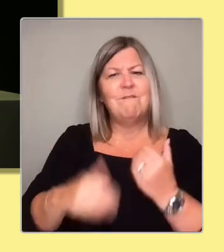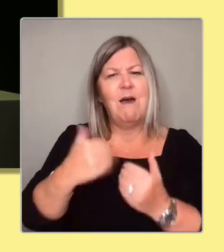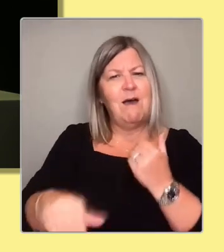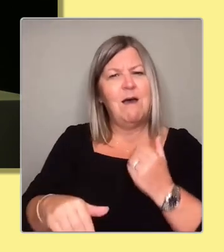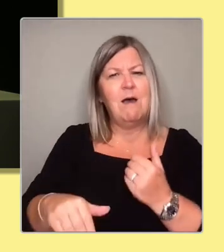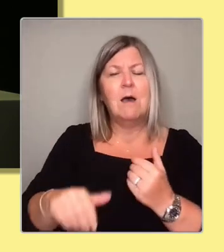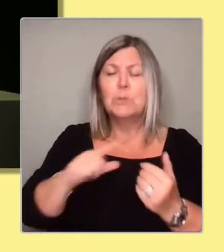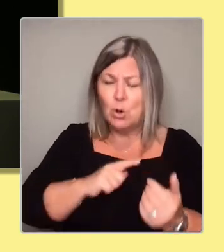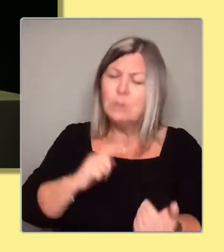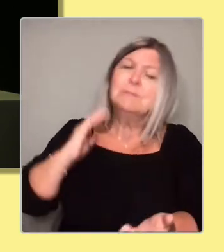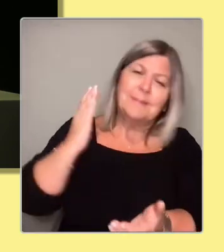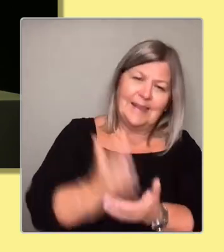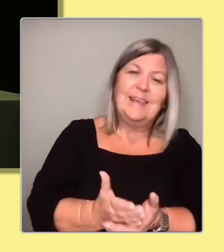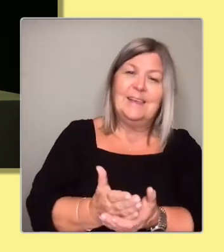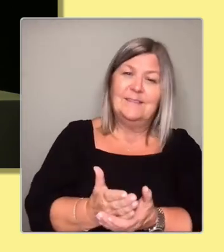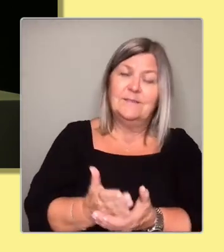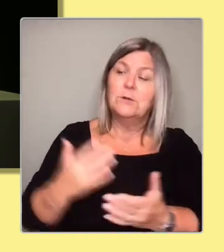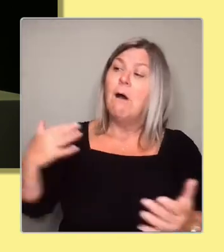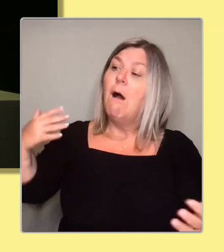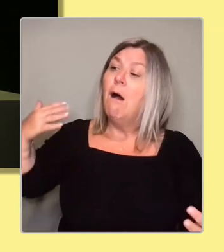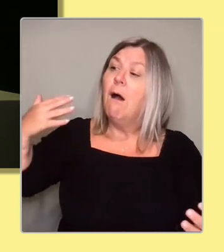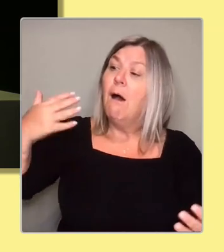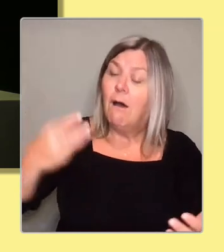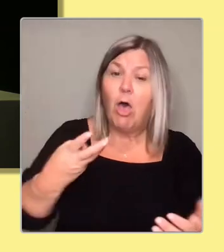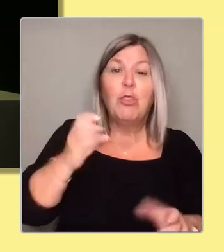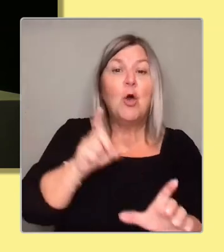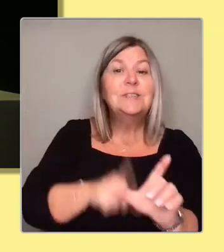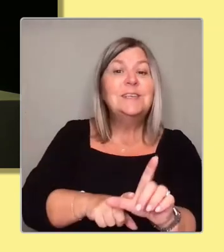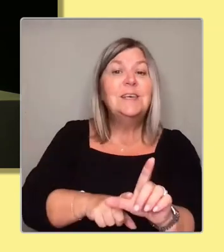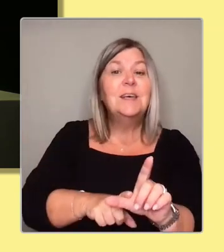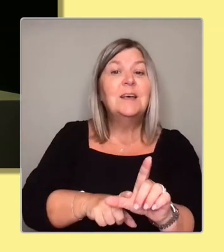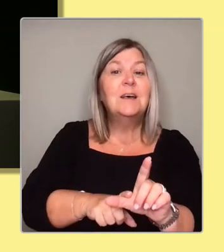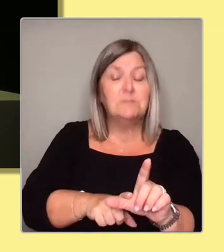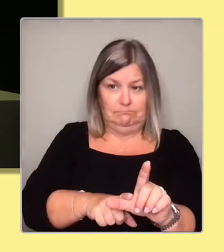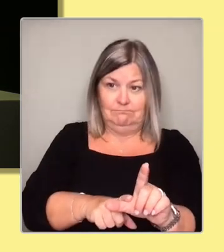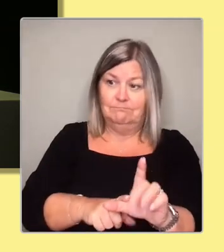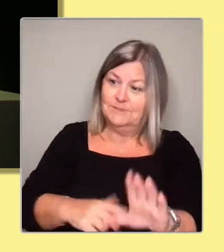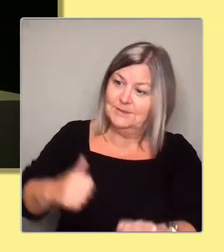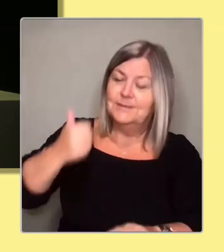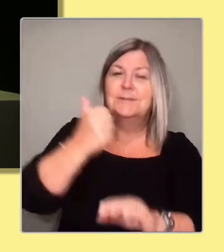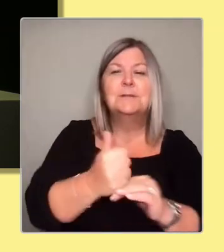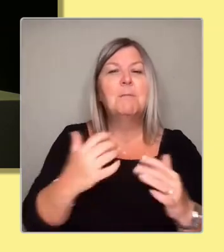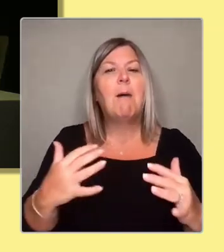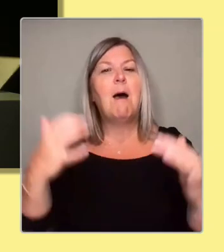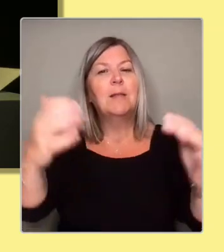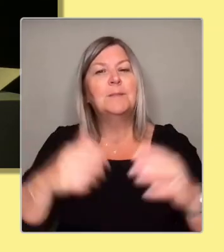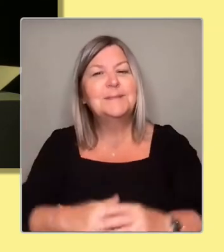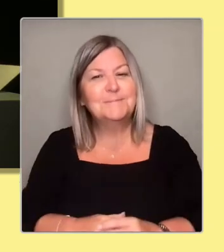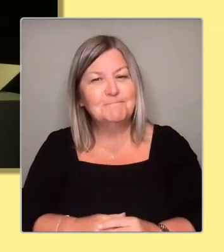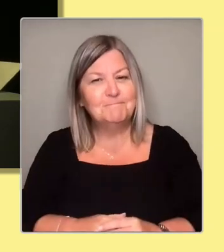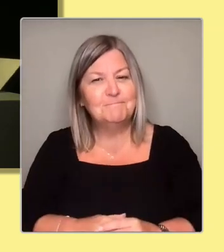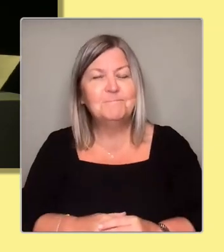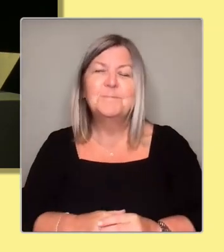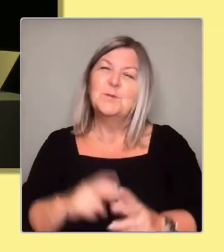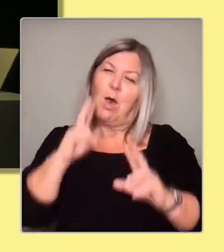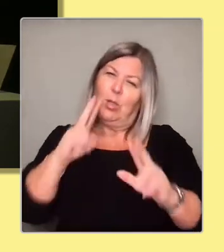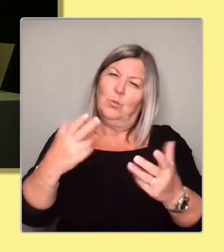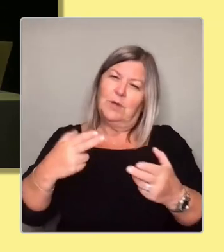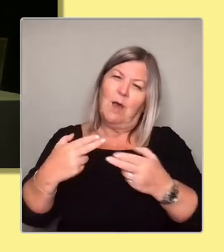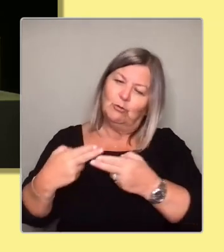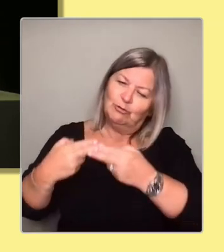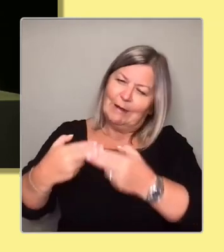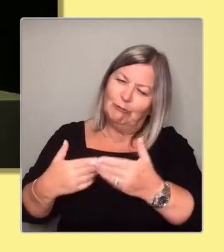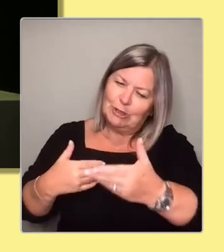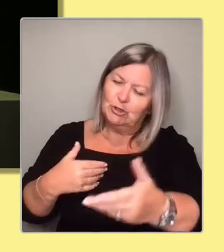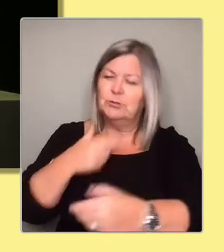or so, the Scottish Parliament was established. And I now look at the next generation. And I wonder, what will